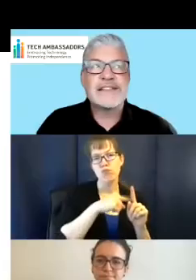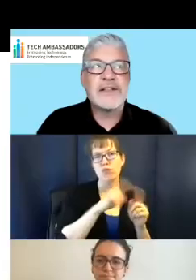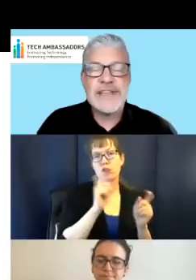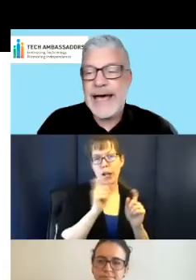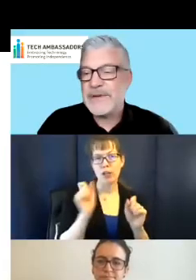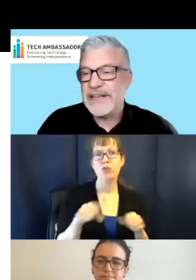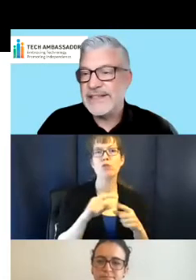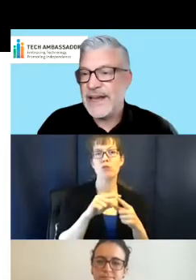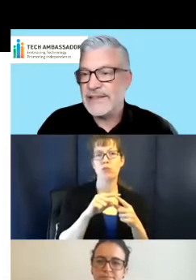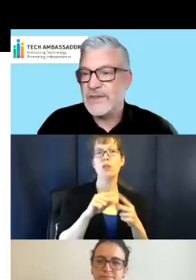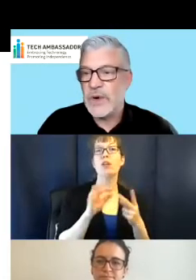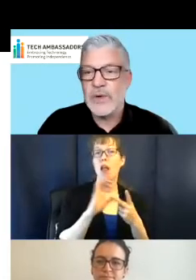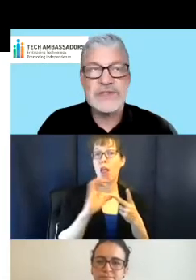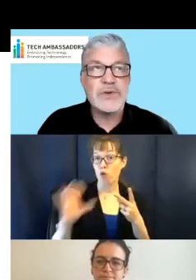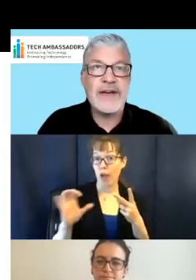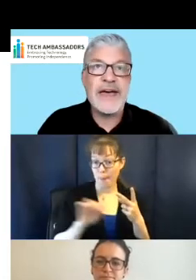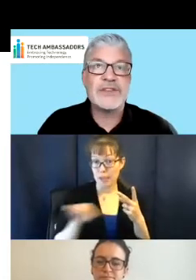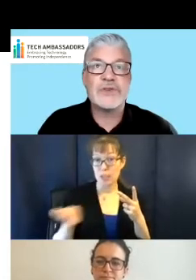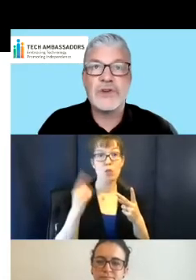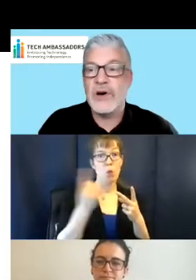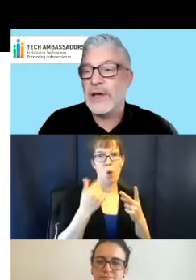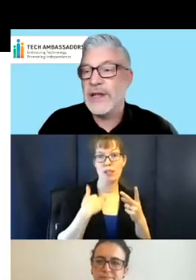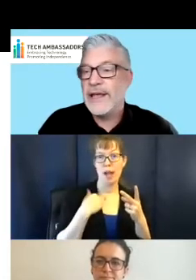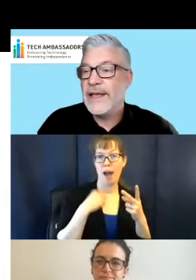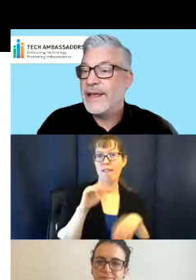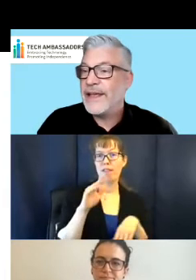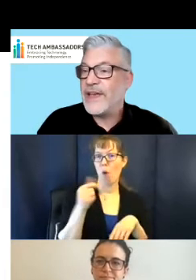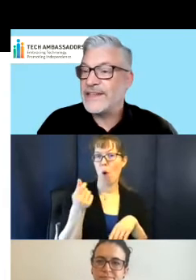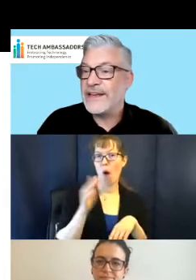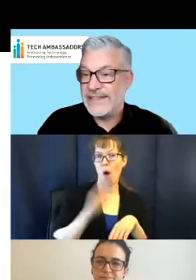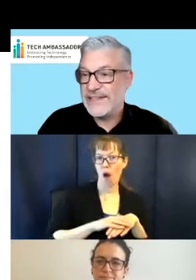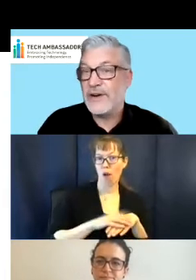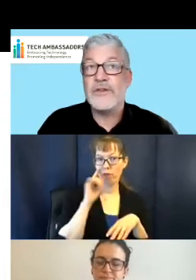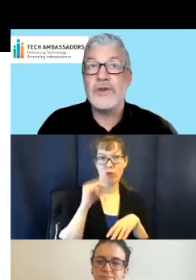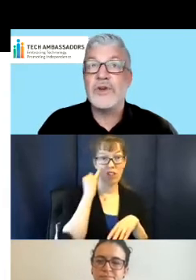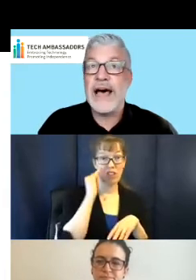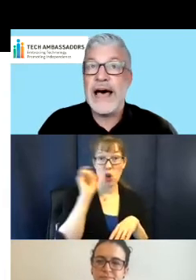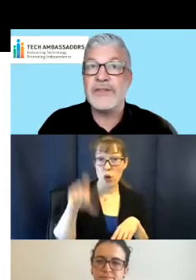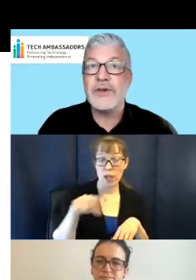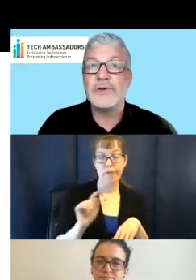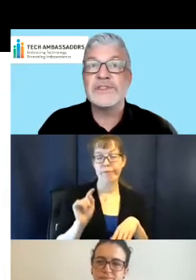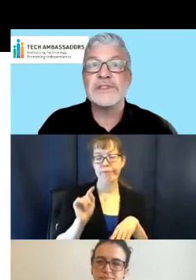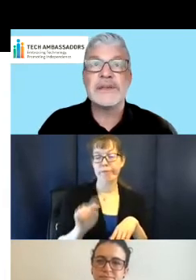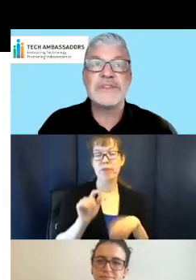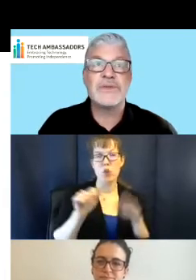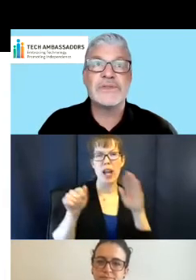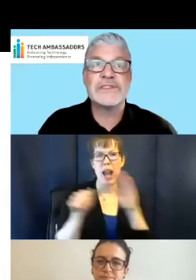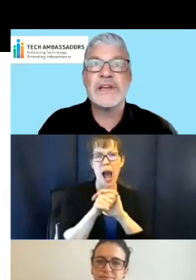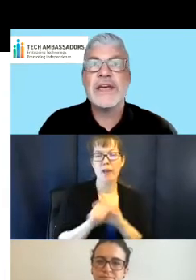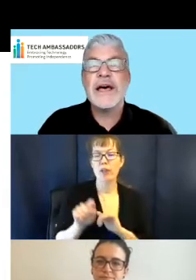Second is closed captioning settings, as we always do. We have that turned on. If that's unnecessary for you, you can hide those